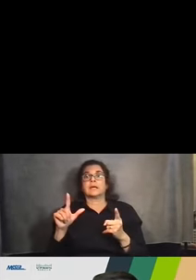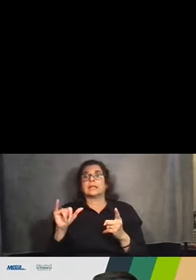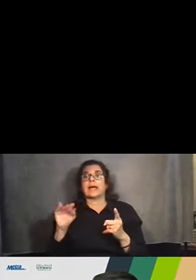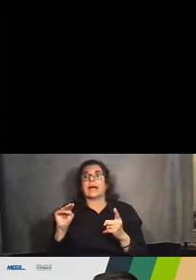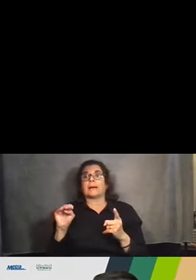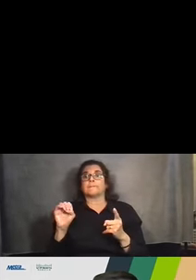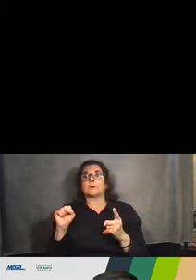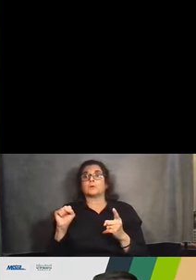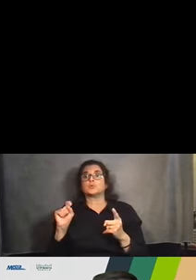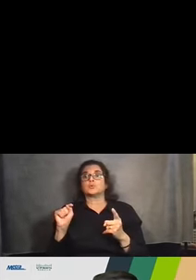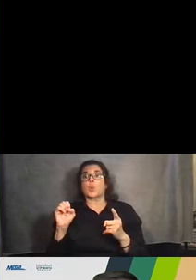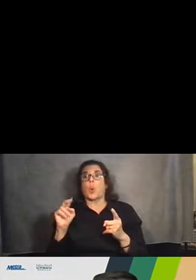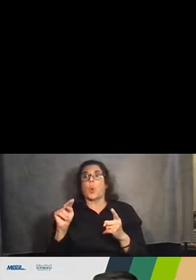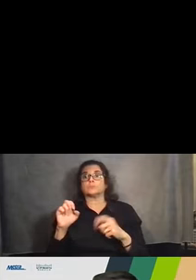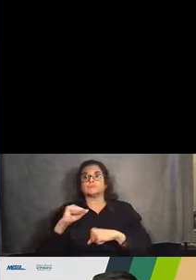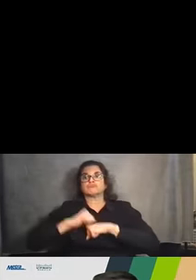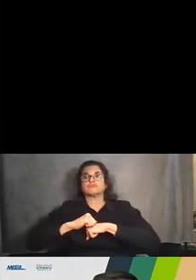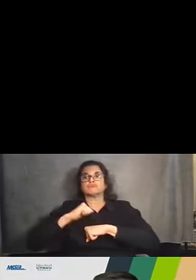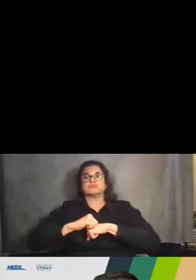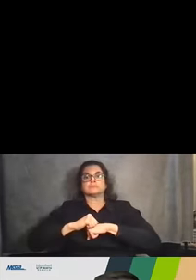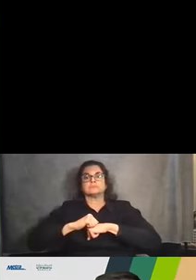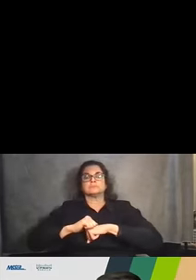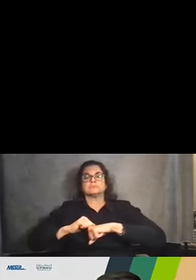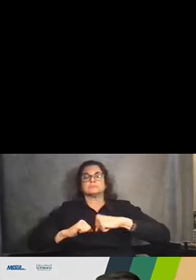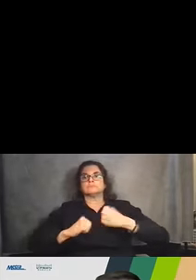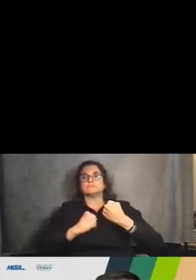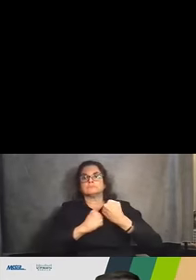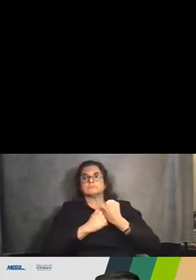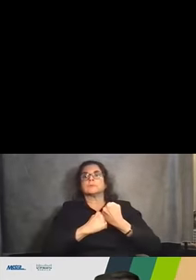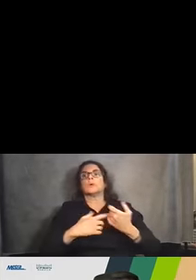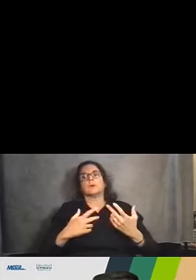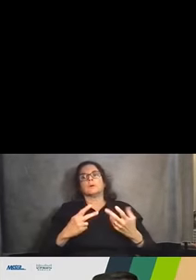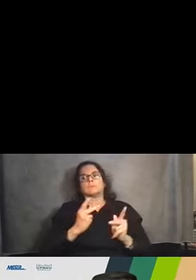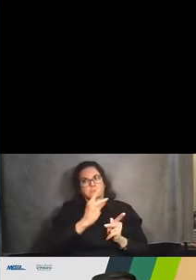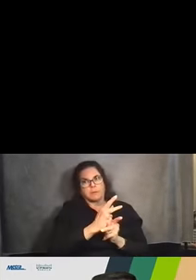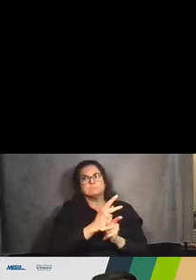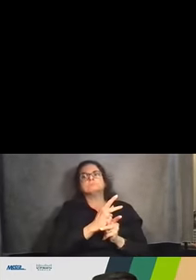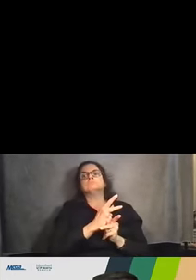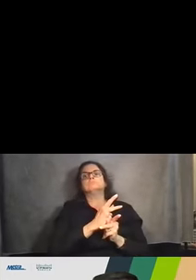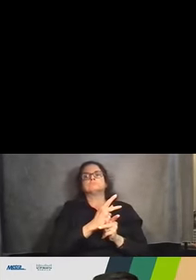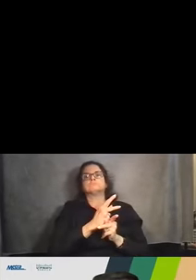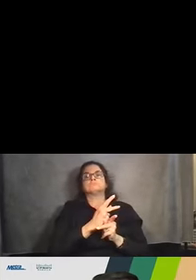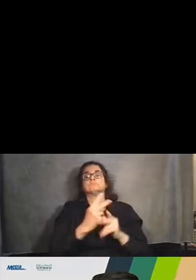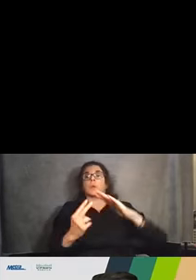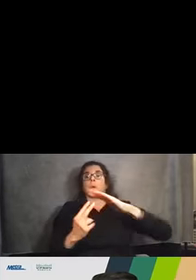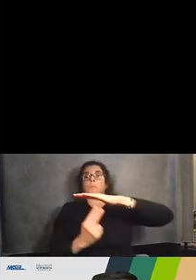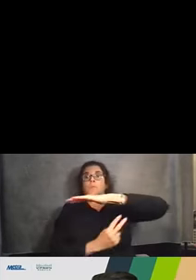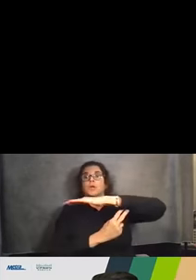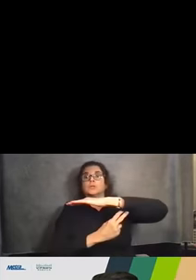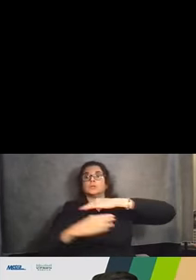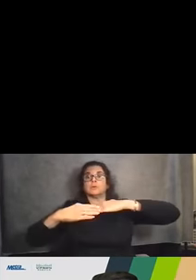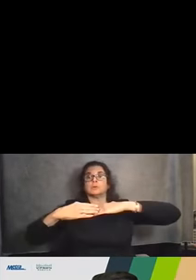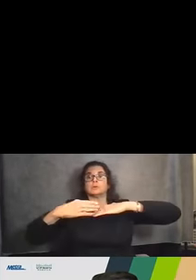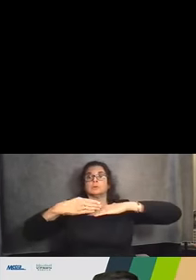retained in a portion there as part of the previous project. And then the bridges beyond with the